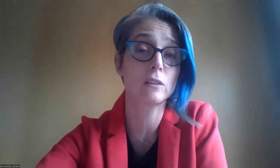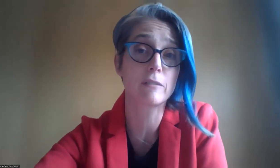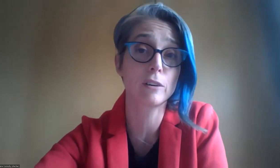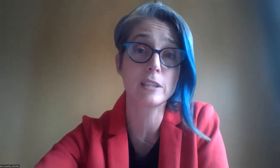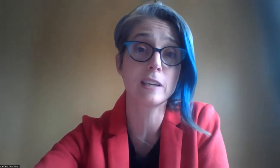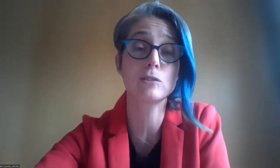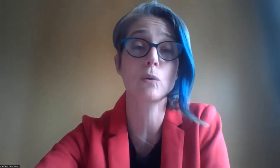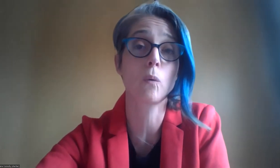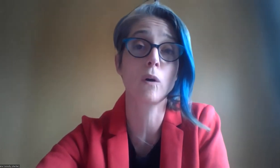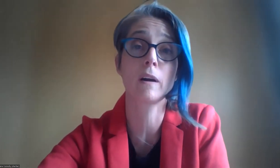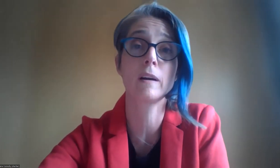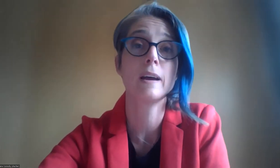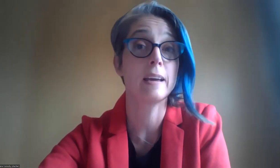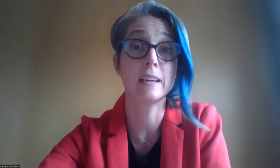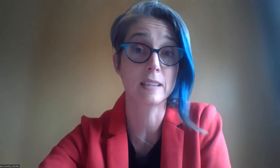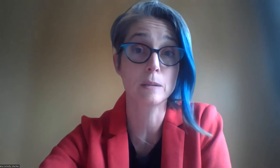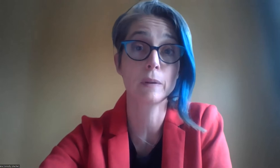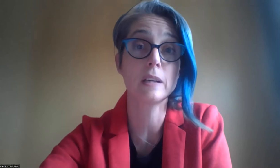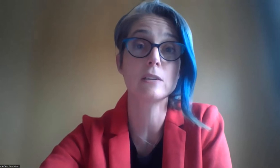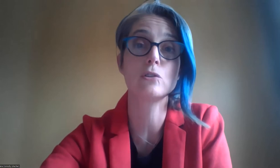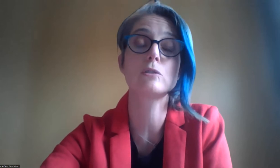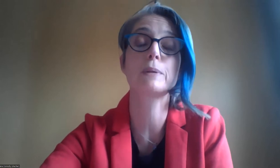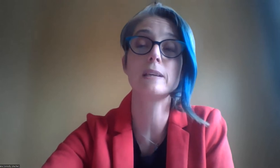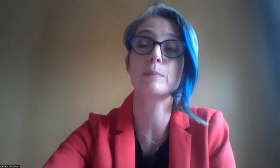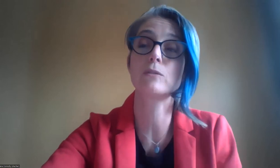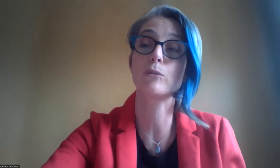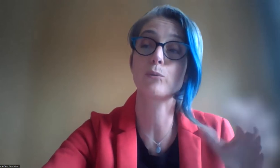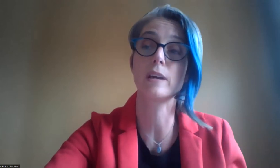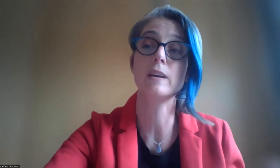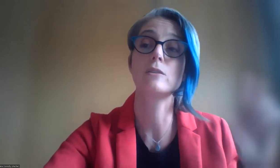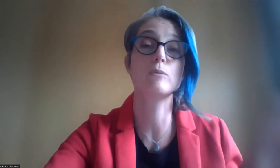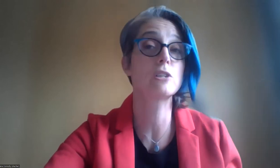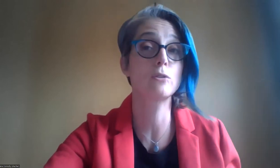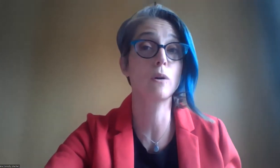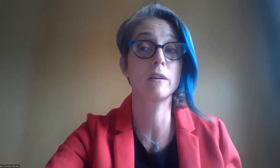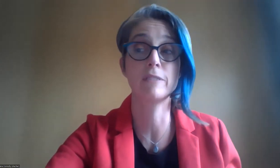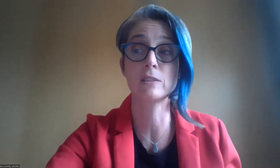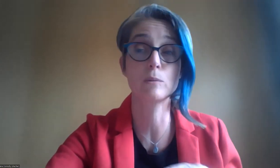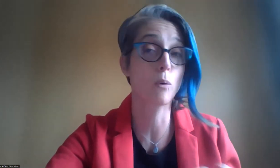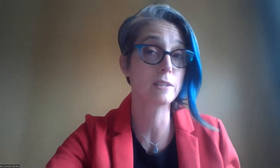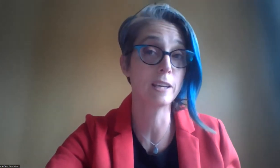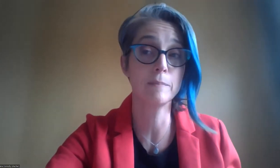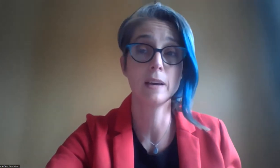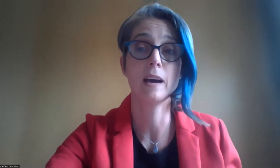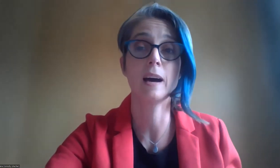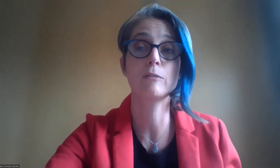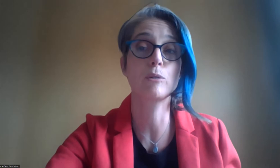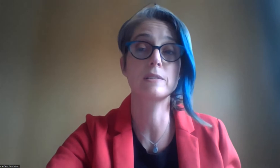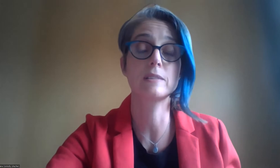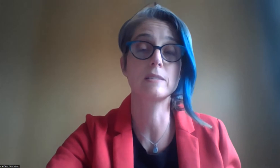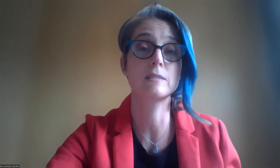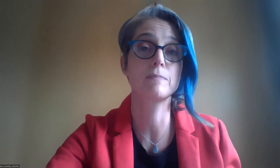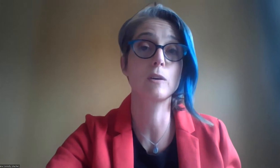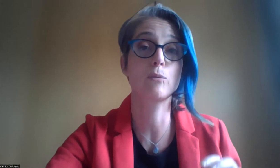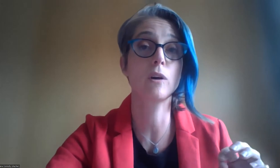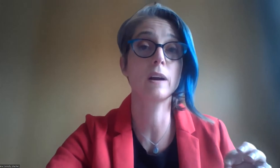technical difficulties or any accessibility issues please please feel free to reach out to our event support team for